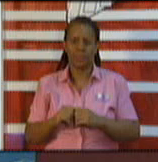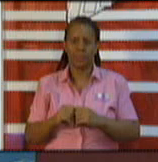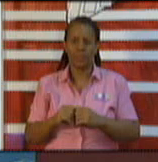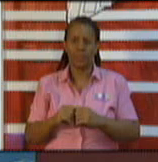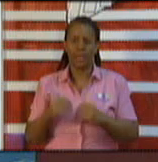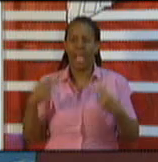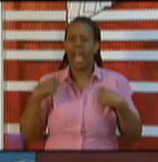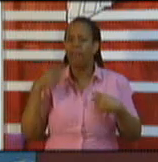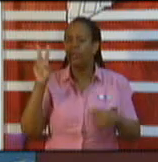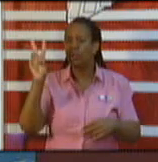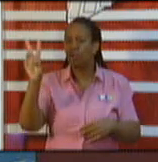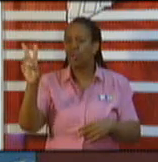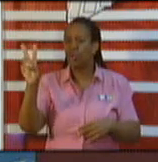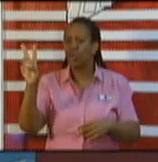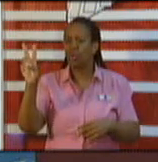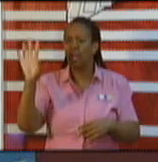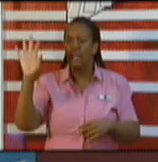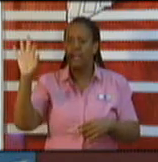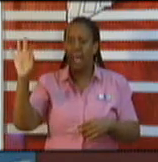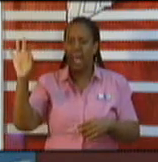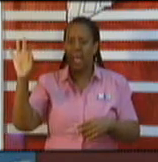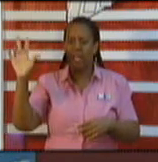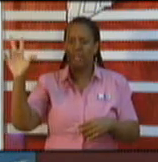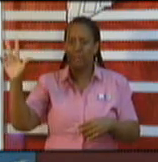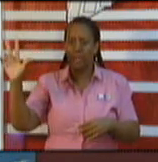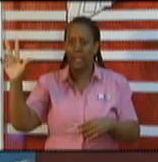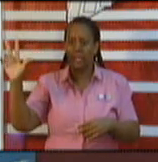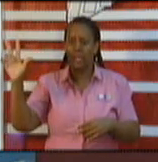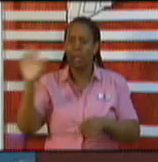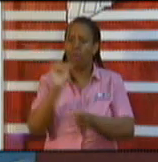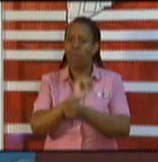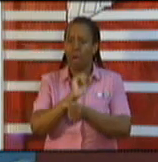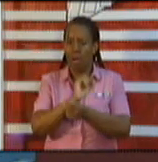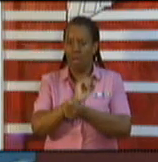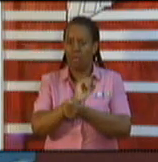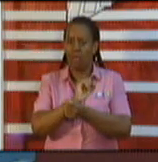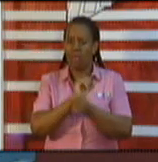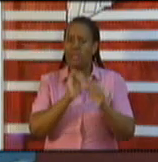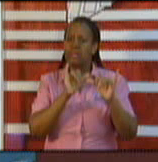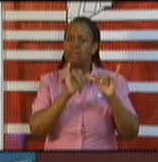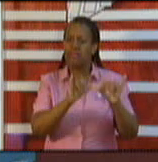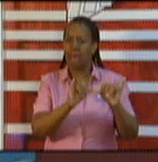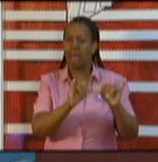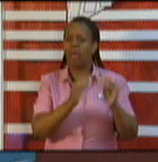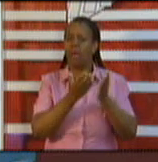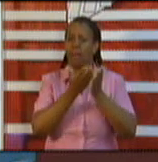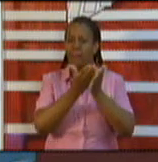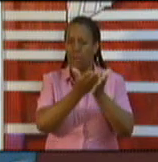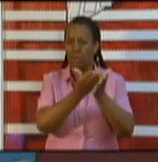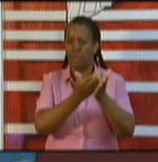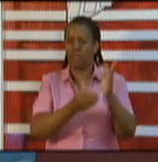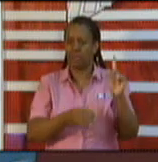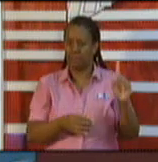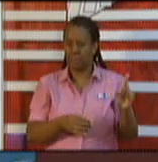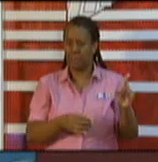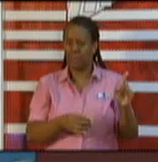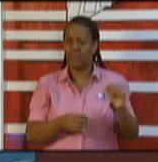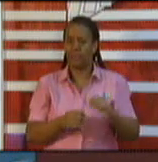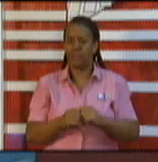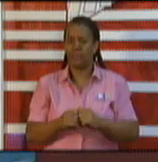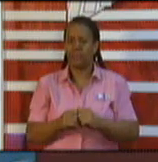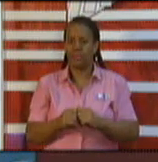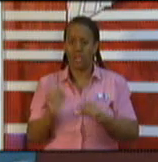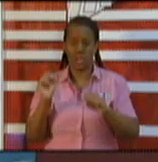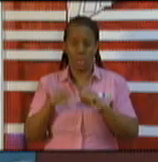on the Enchantment of the Sea. So the Ministry of Health, the Ministry of National Security, and the Port Authority of Trinidad and Tobago recently